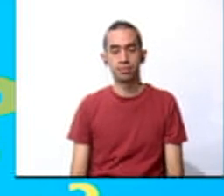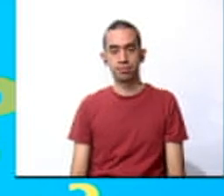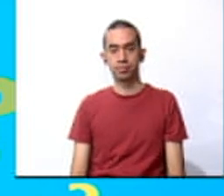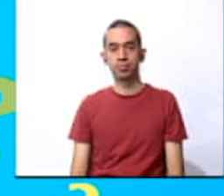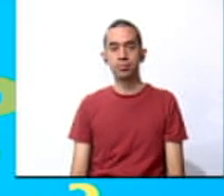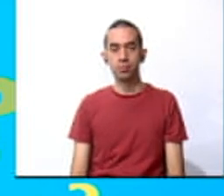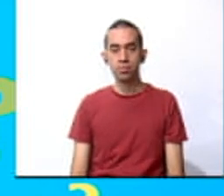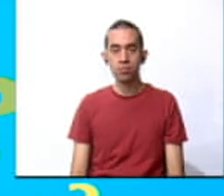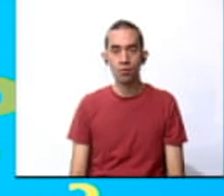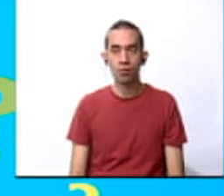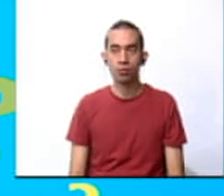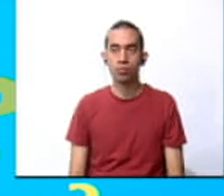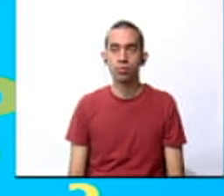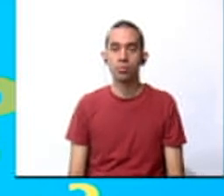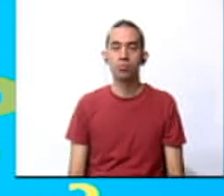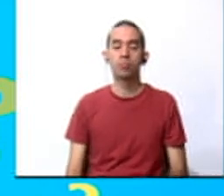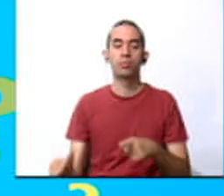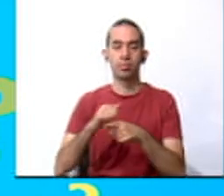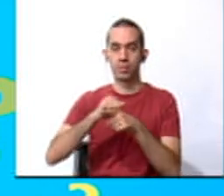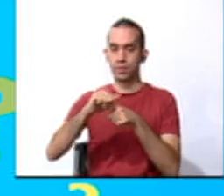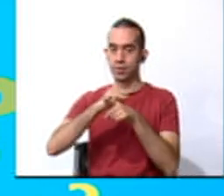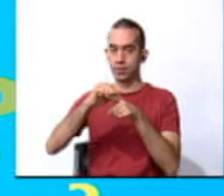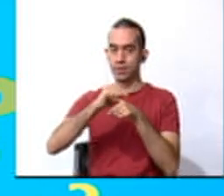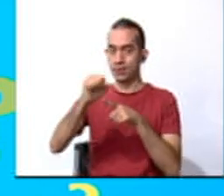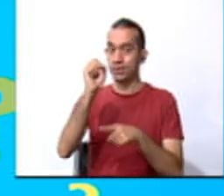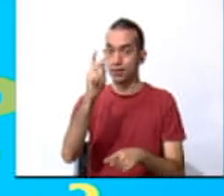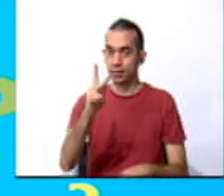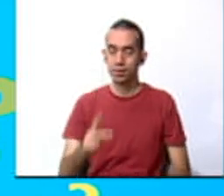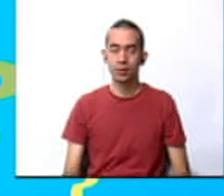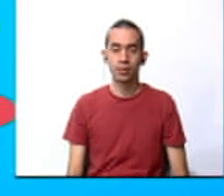Let's have this practice, okay?